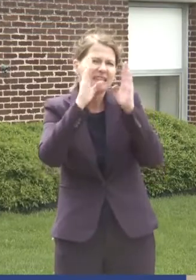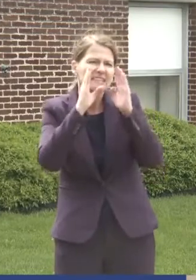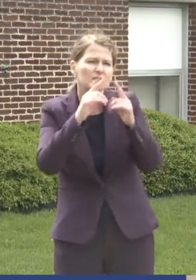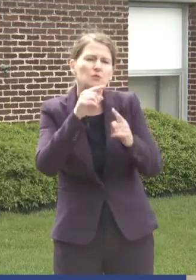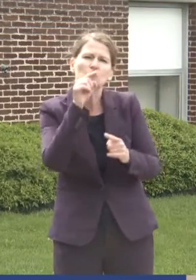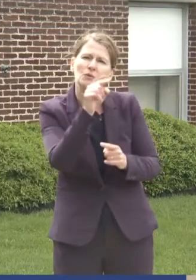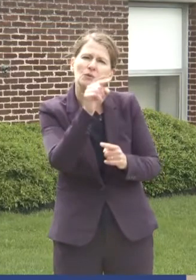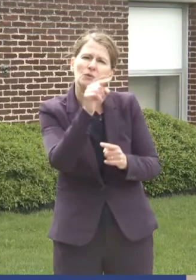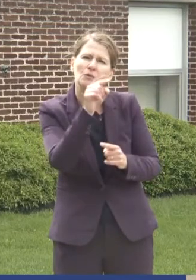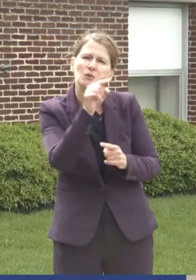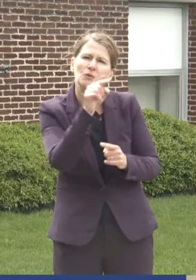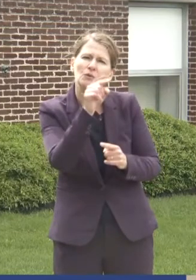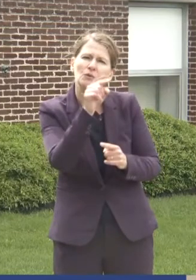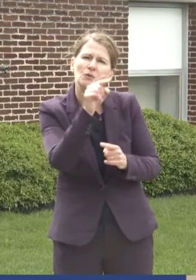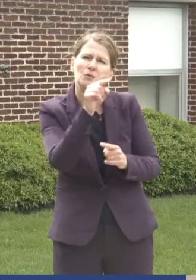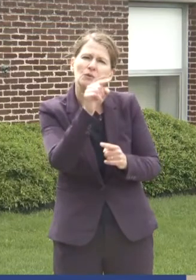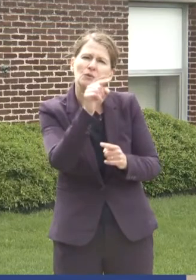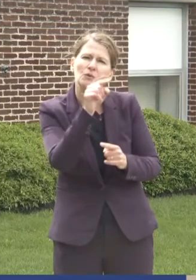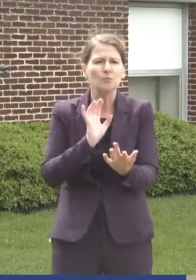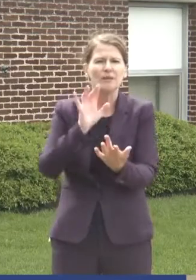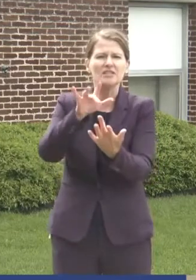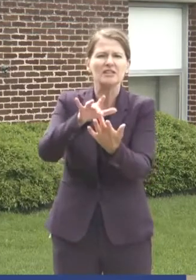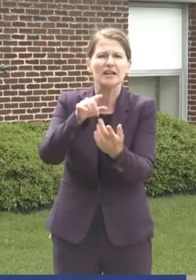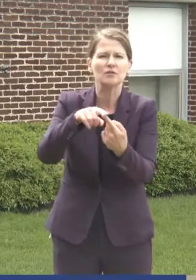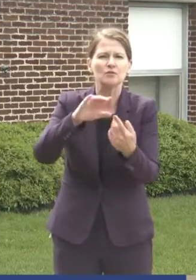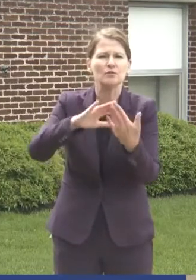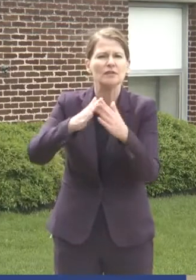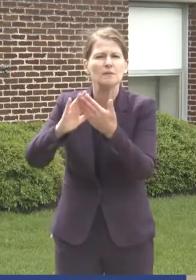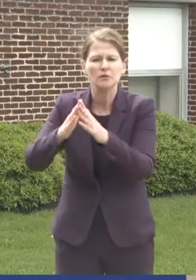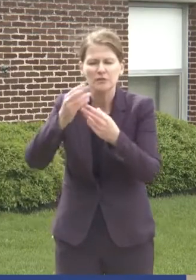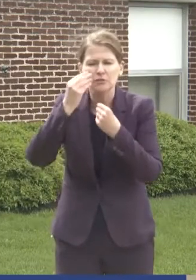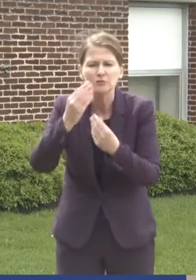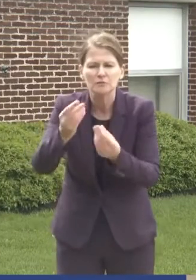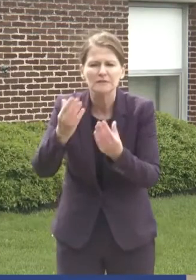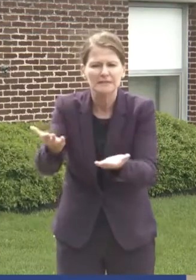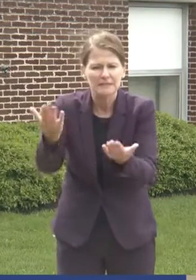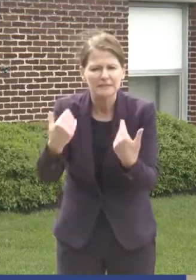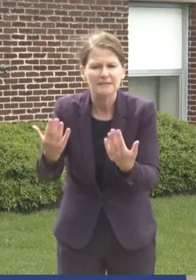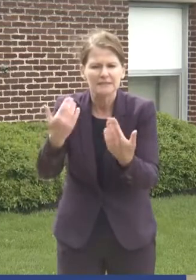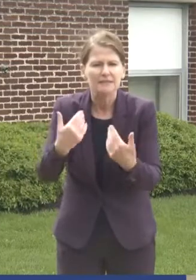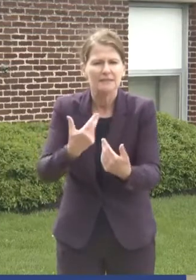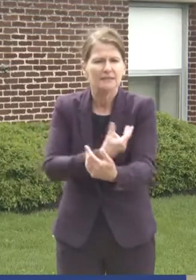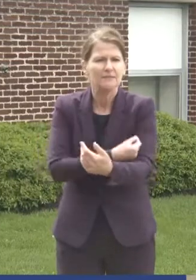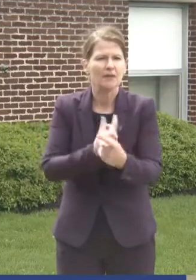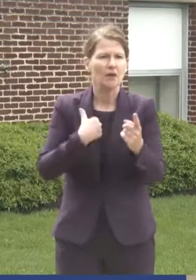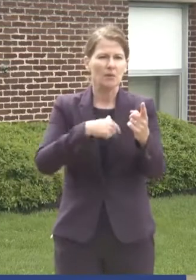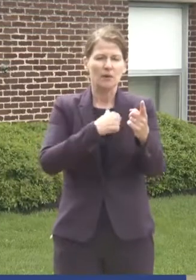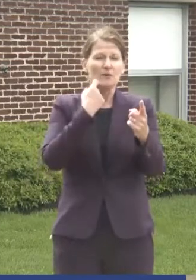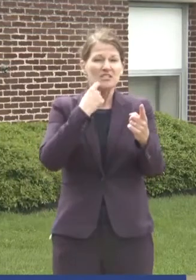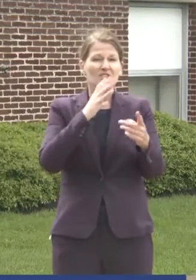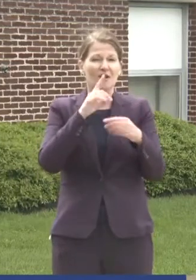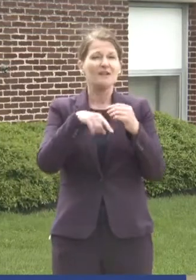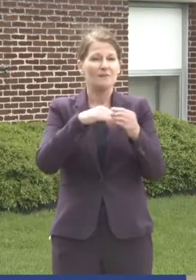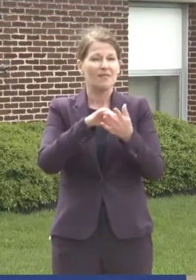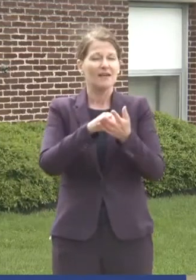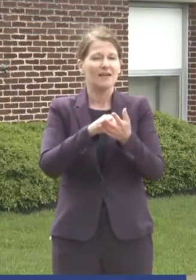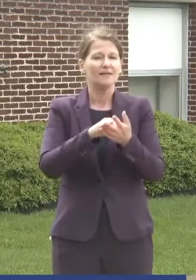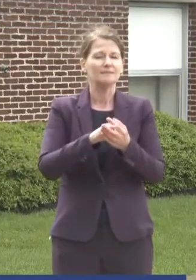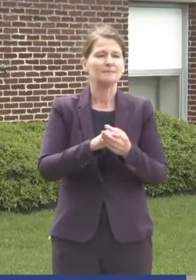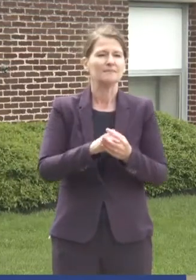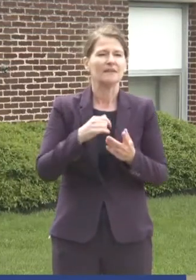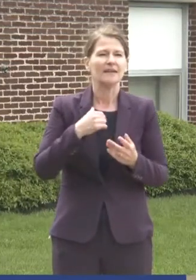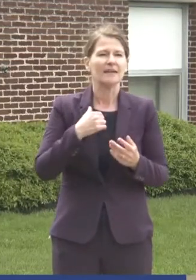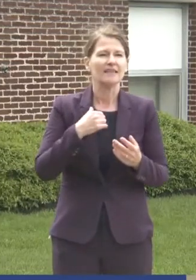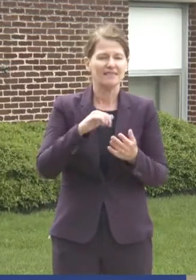What ways are you reaching out to the community to get the message out there? We were actually just talking about that. mean, I think, you know,